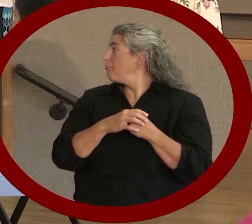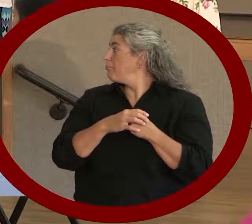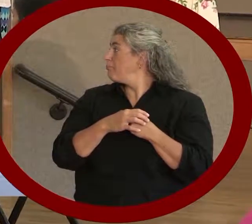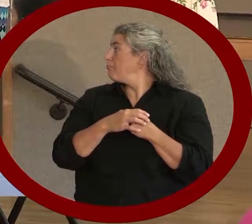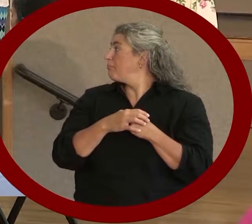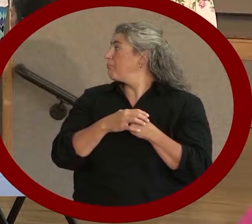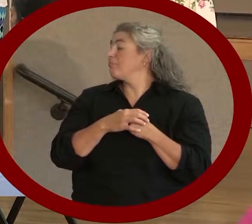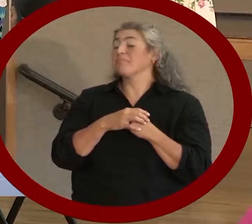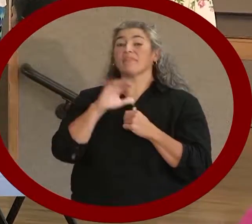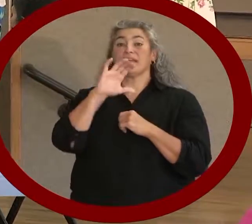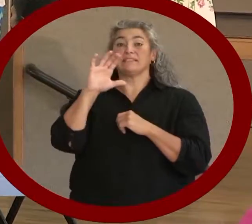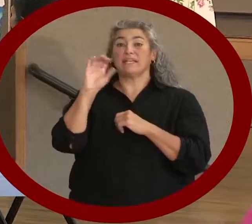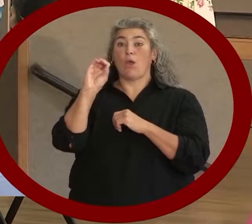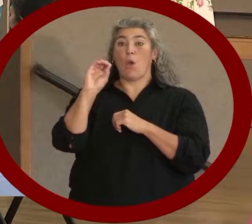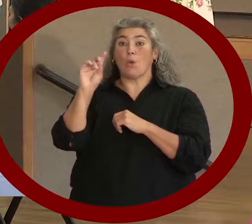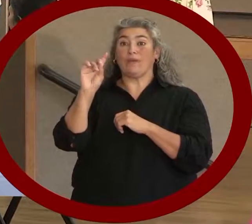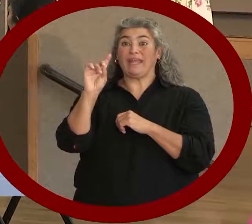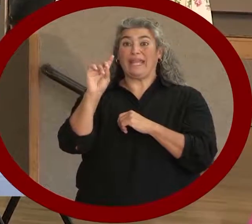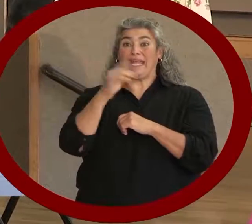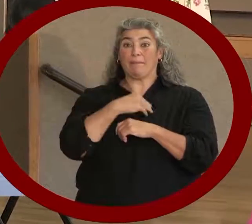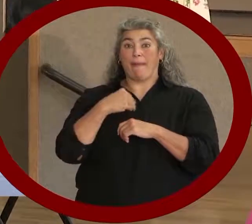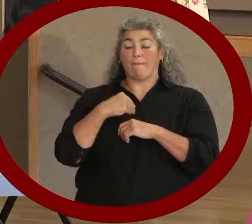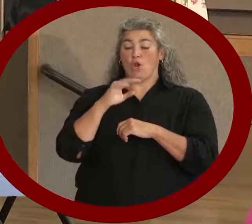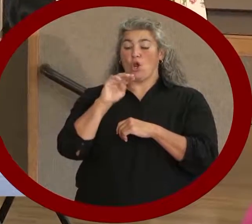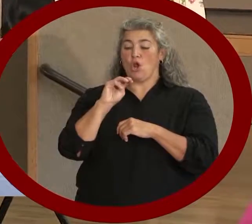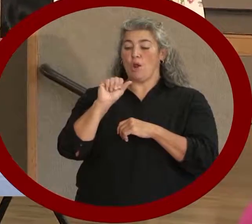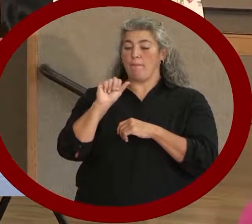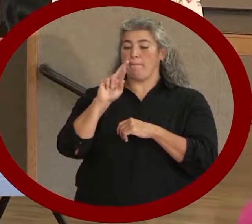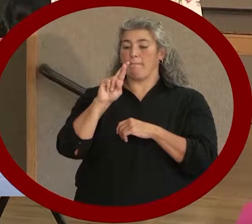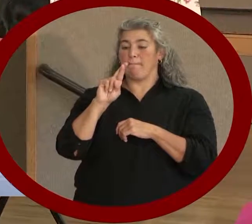CoD member Marilee Boyland.